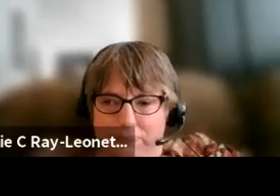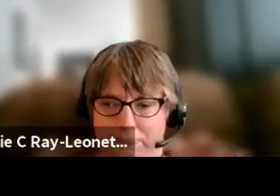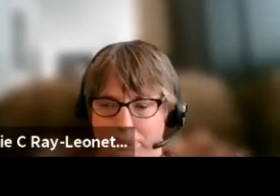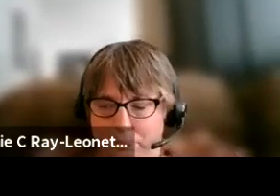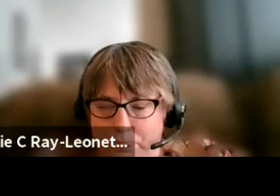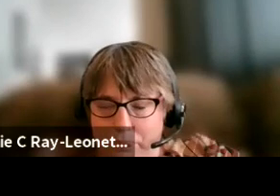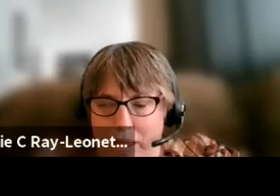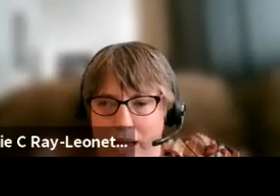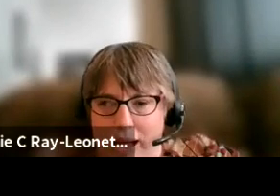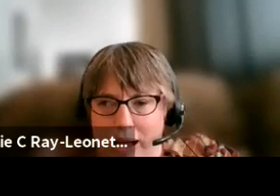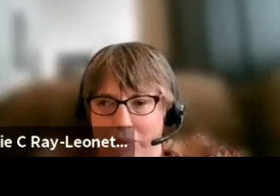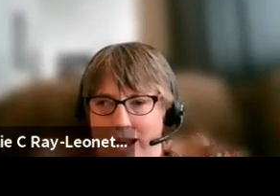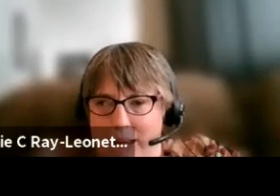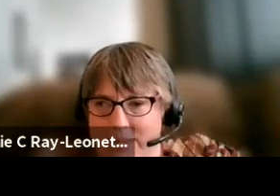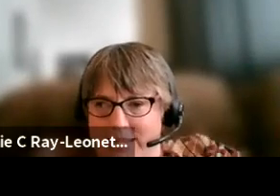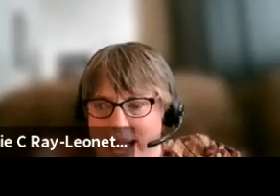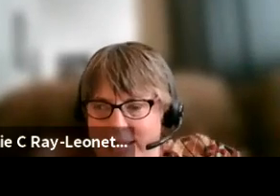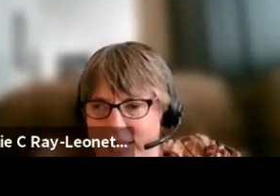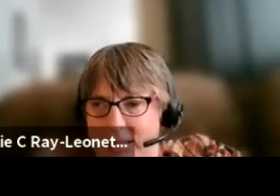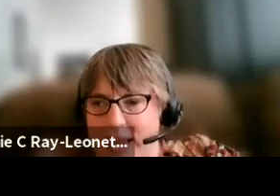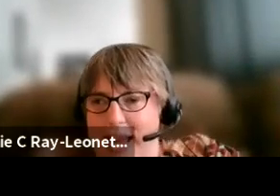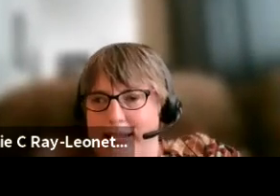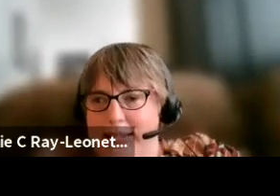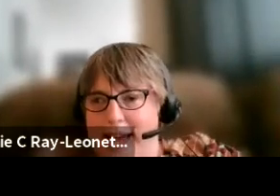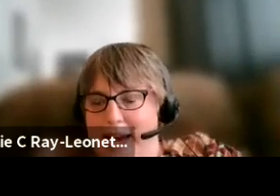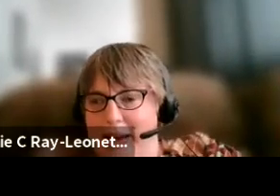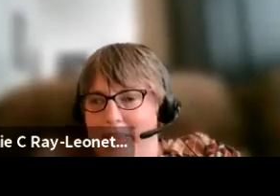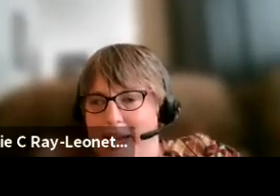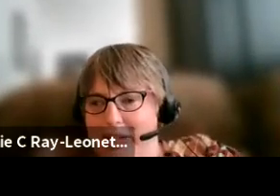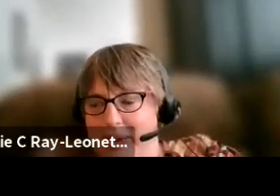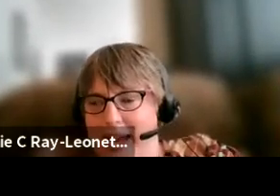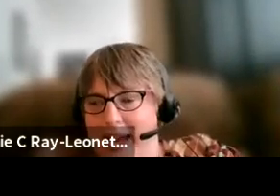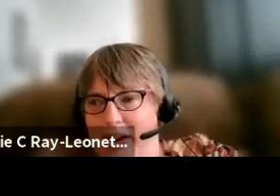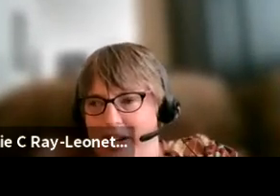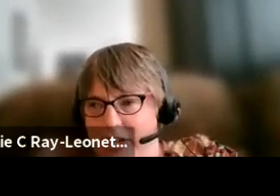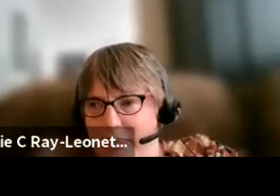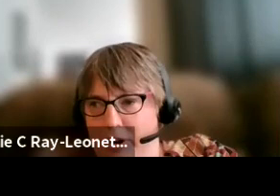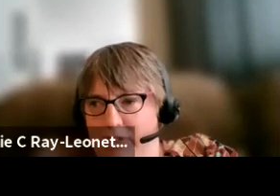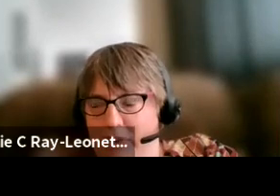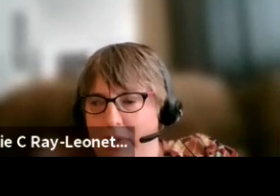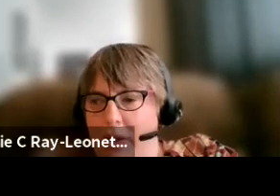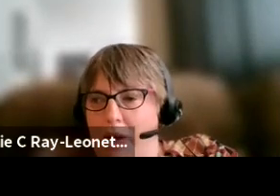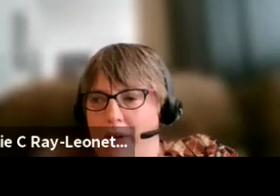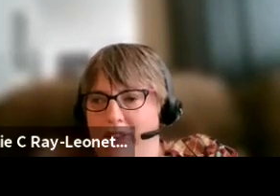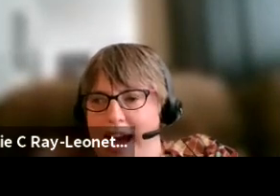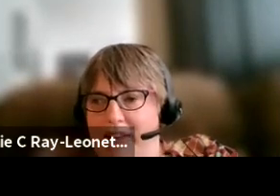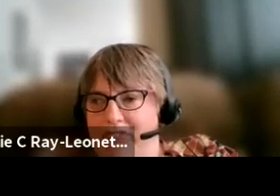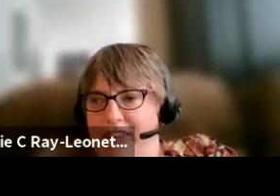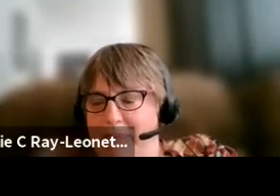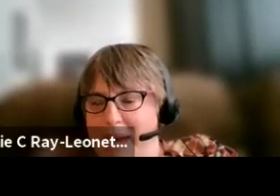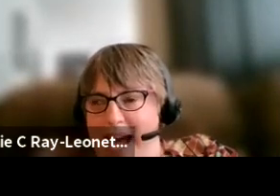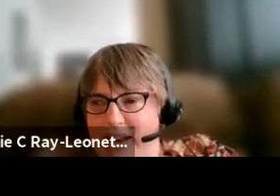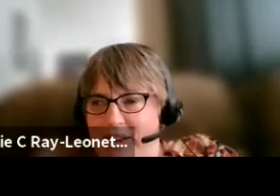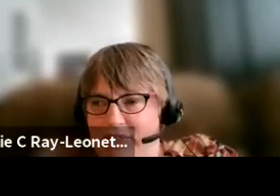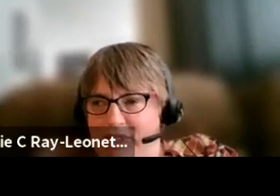what happens next is that because we have our initial approval, we've gotten